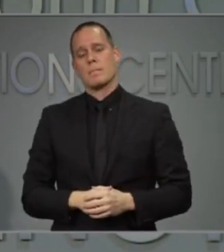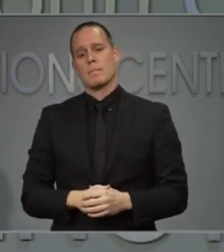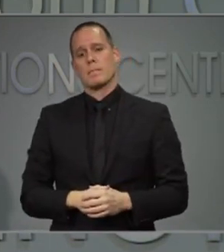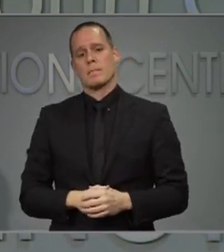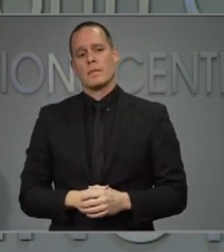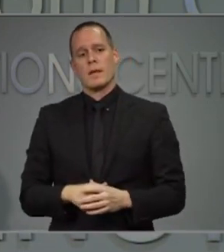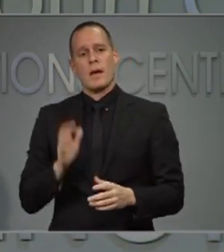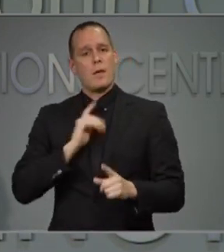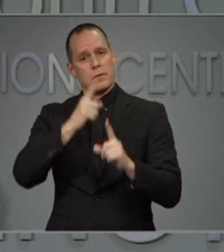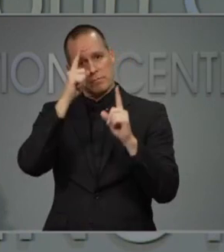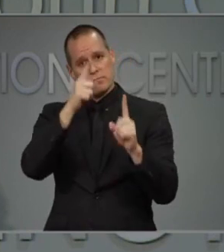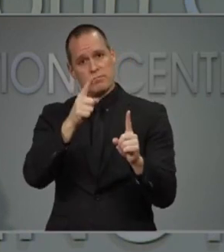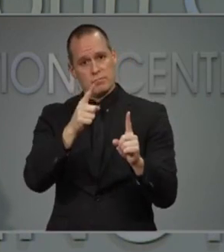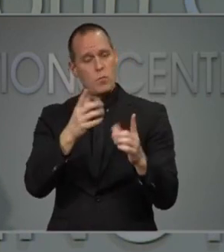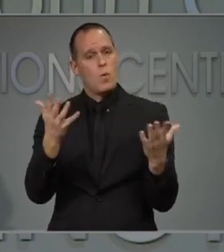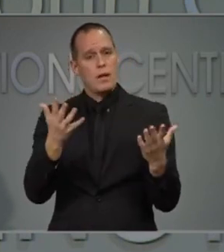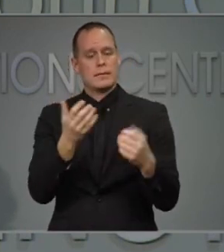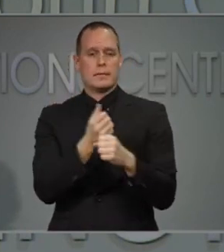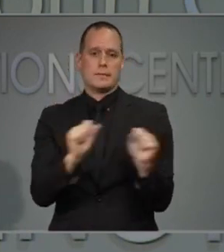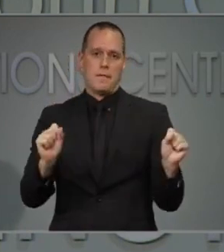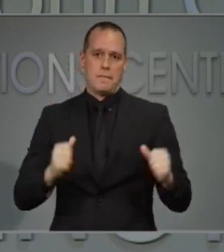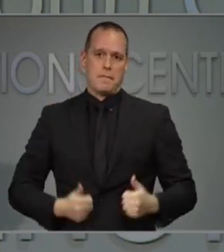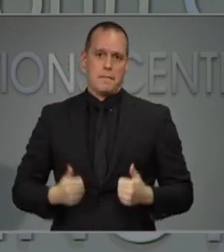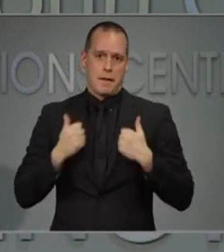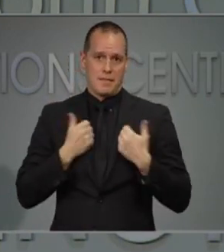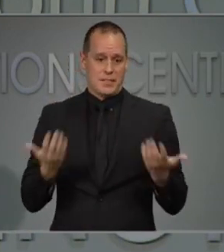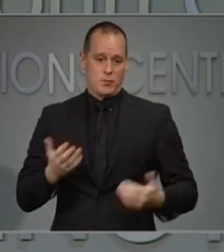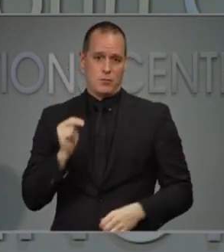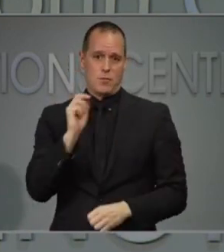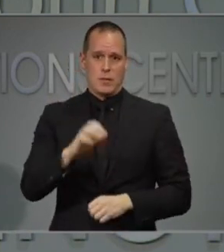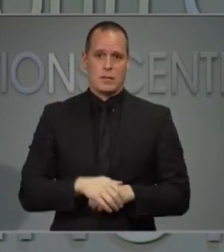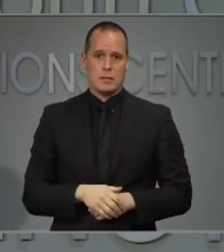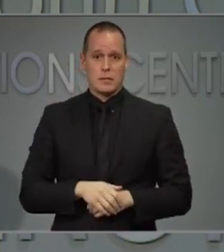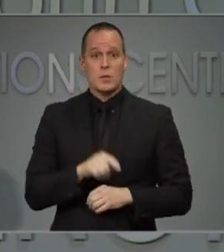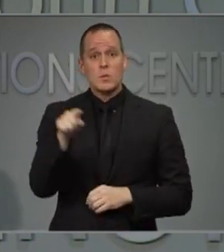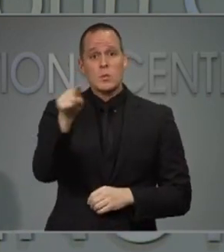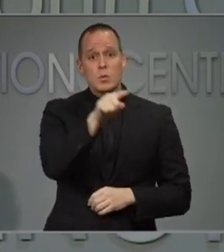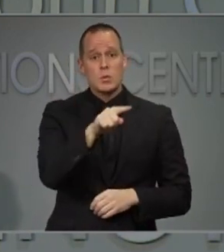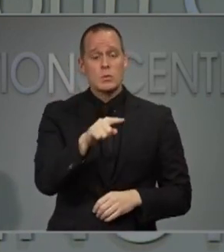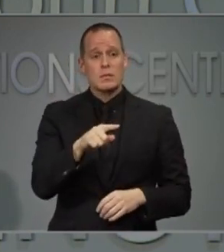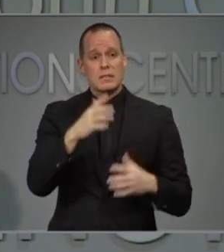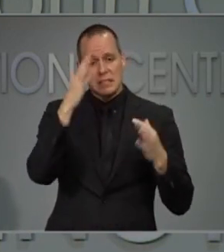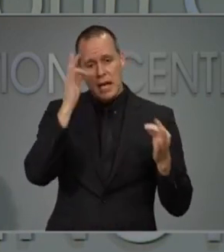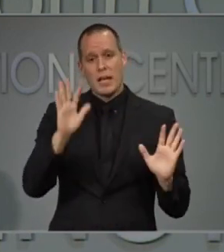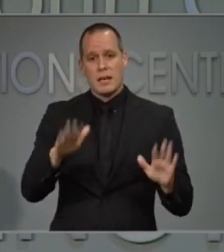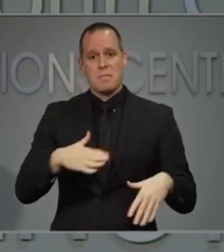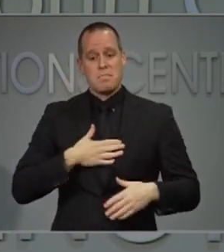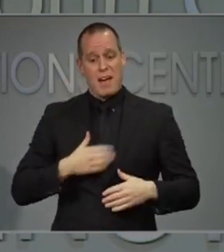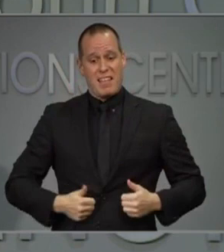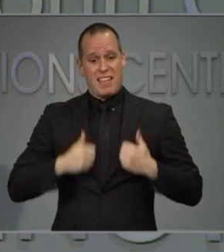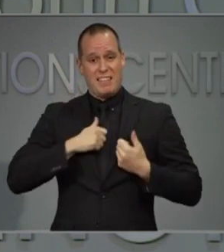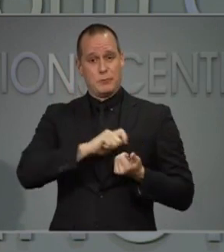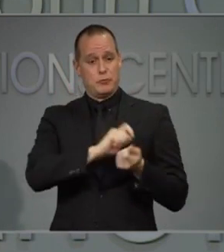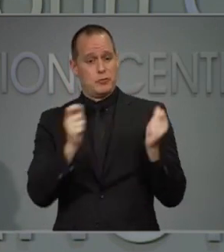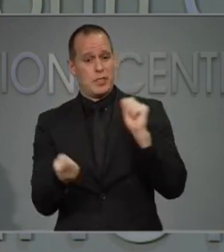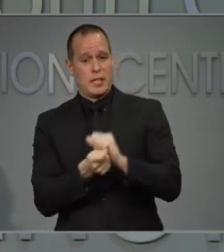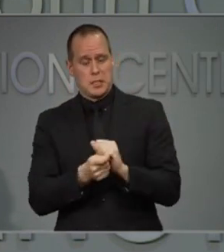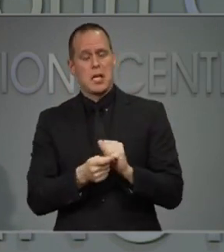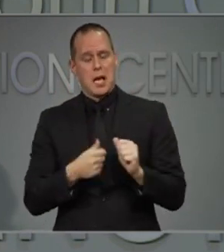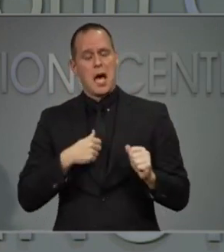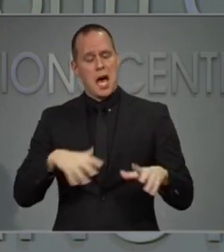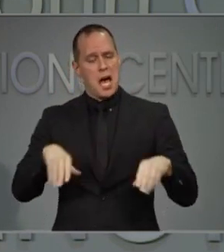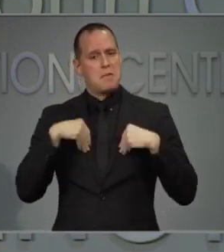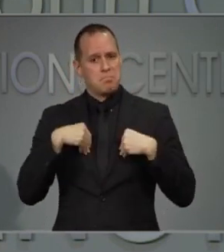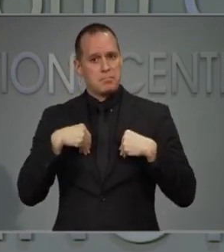lives in North Carolina. Every single one of us who's changed our daily life. We've done that together